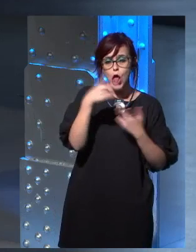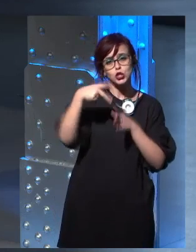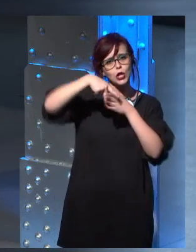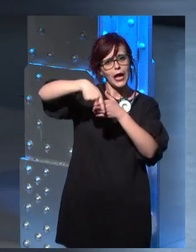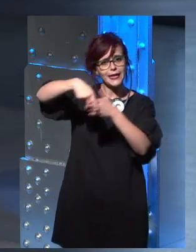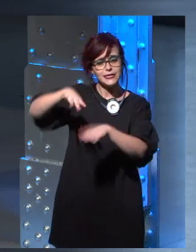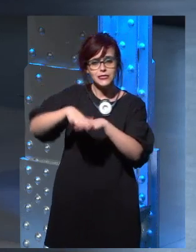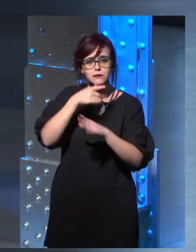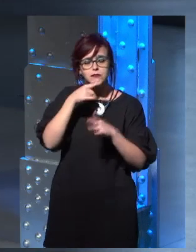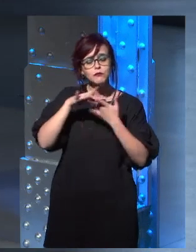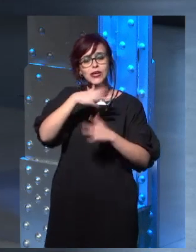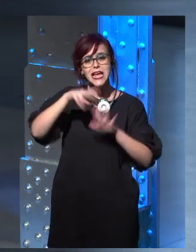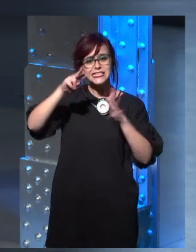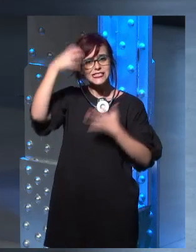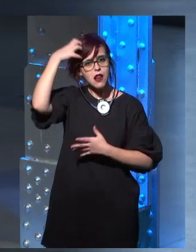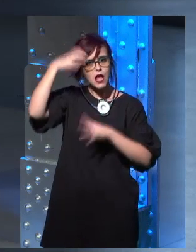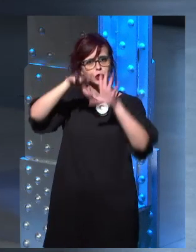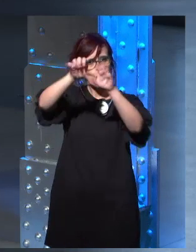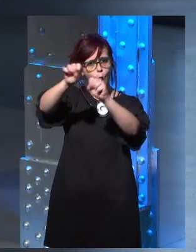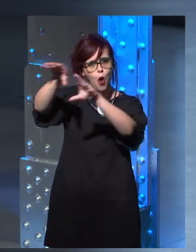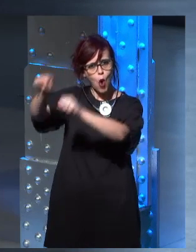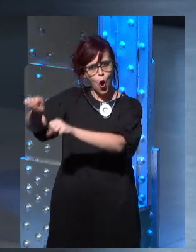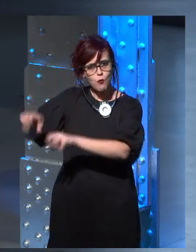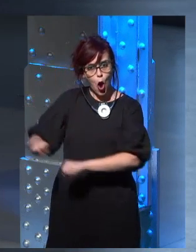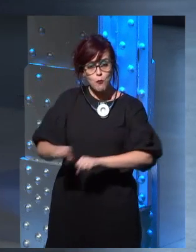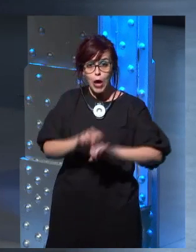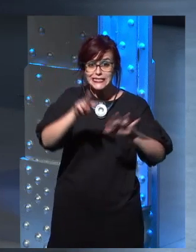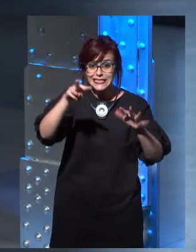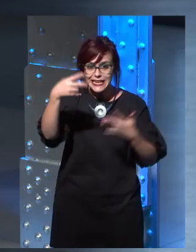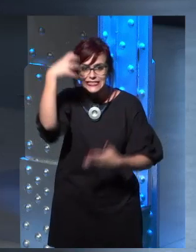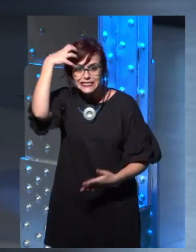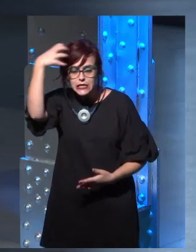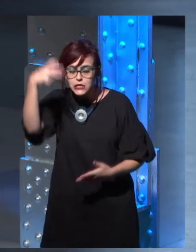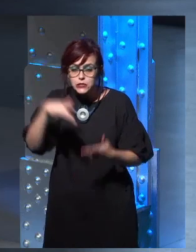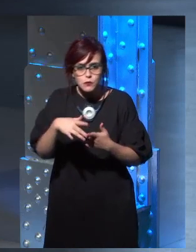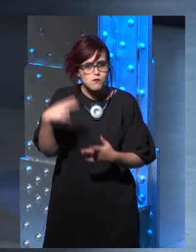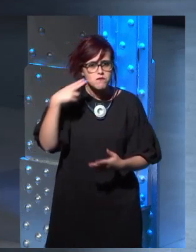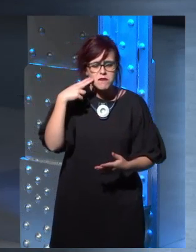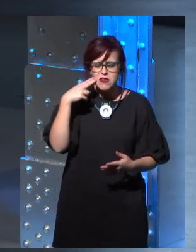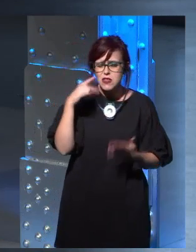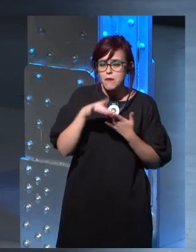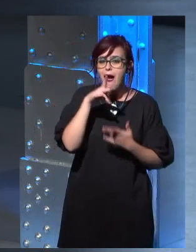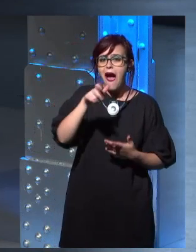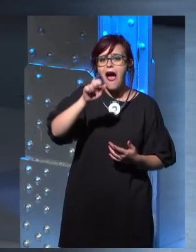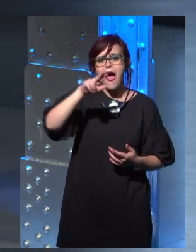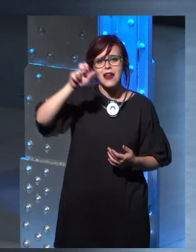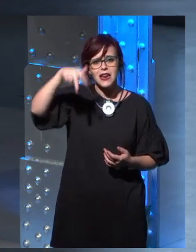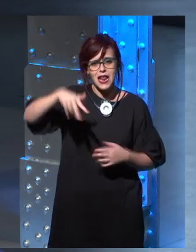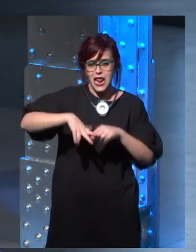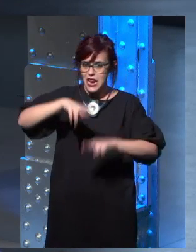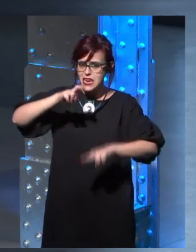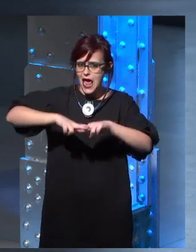the conquest of the Siete Reynos. None of the reyes of the Siete Reynos was so scared like Harren el Negro, whose